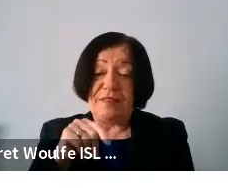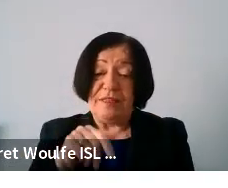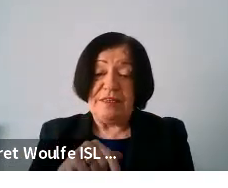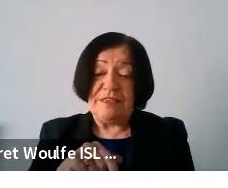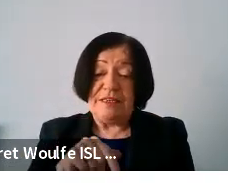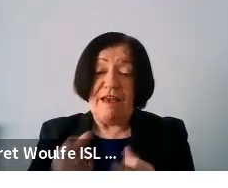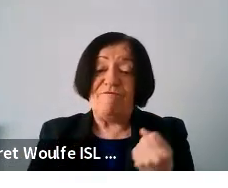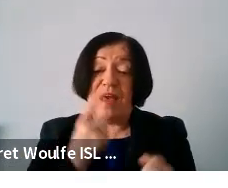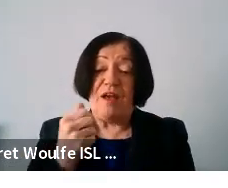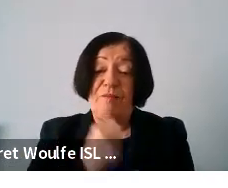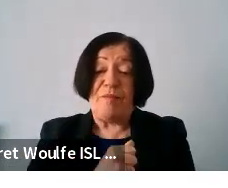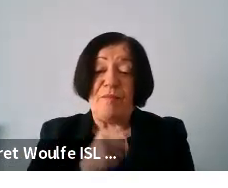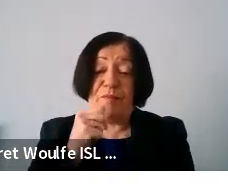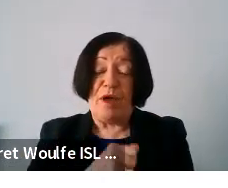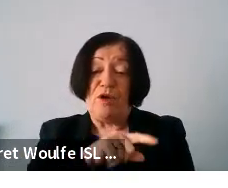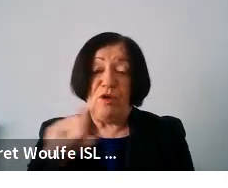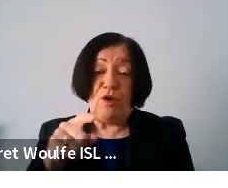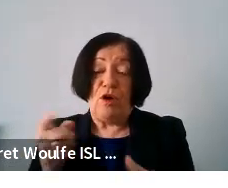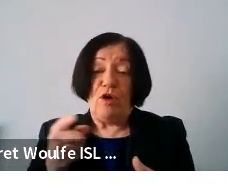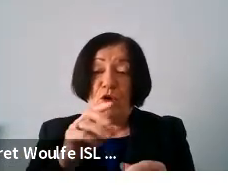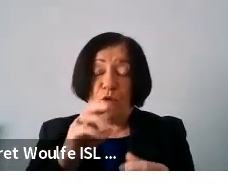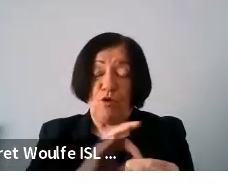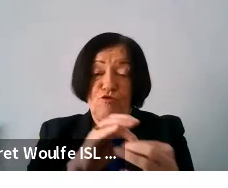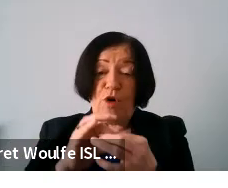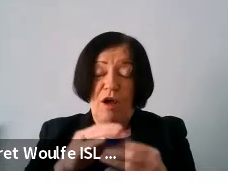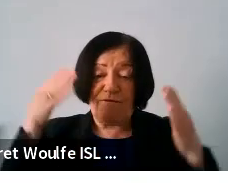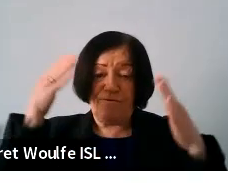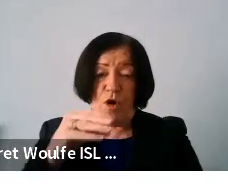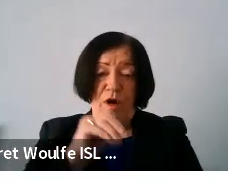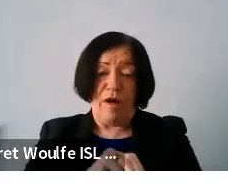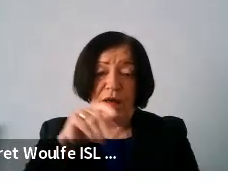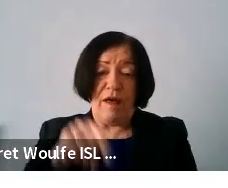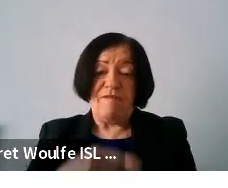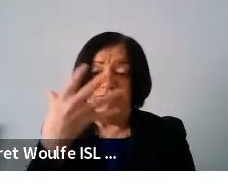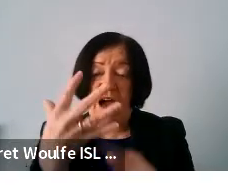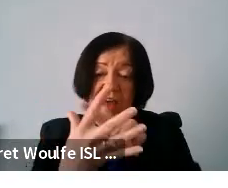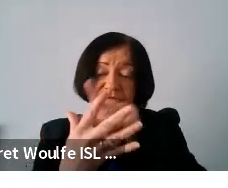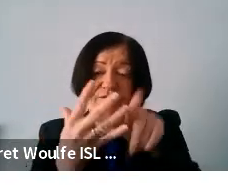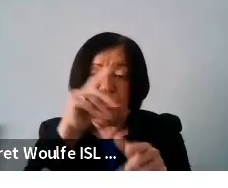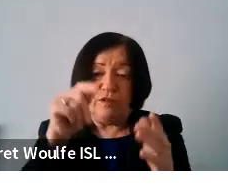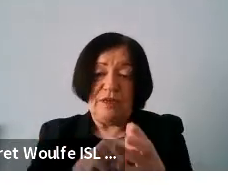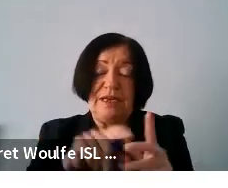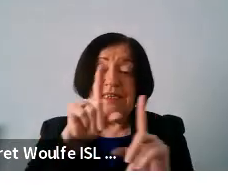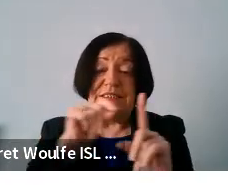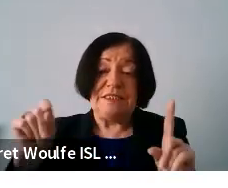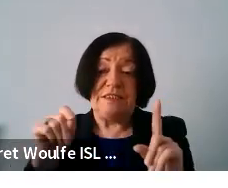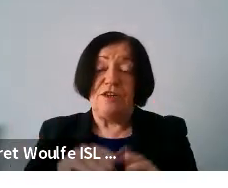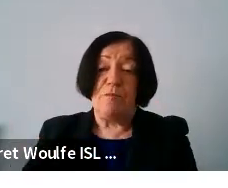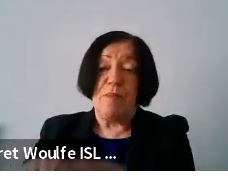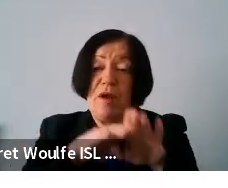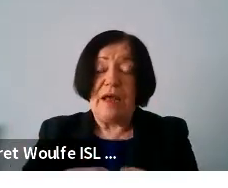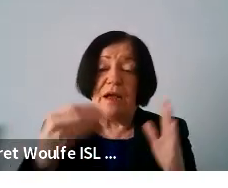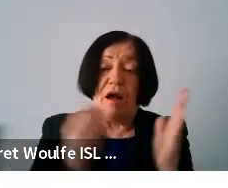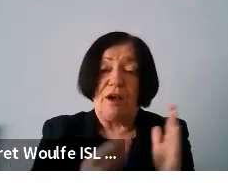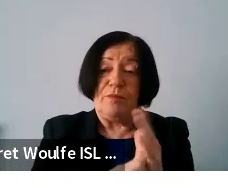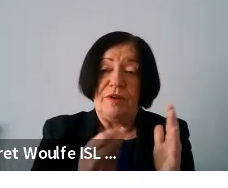event is about you it's a co-creation sessions with a focus on five topics digital democracy economy